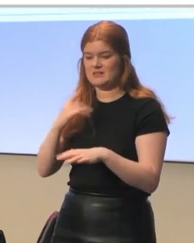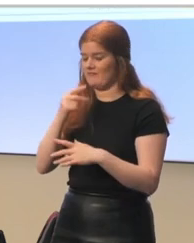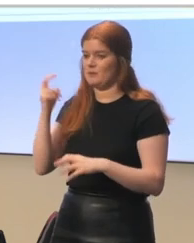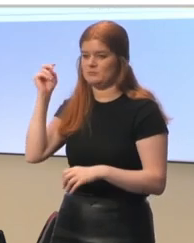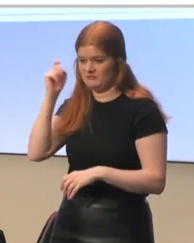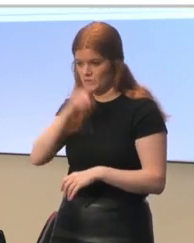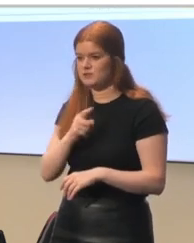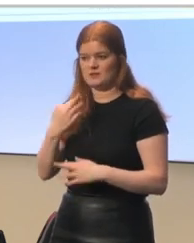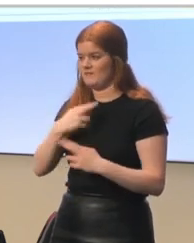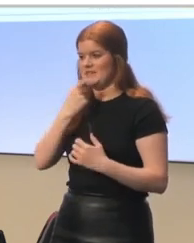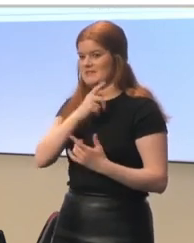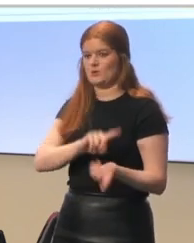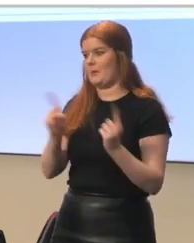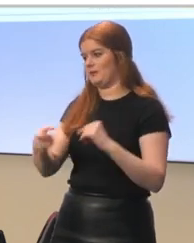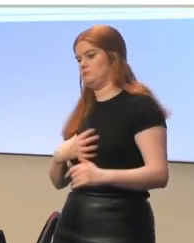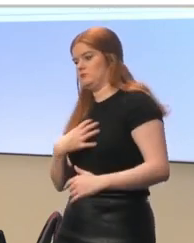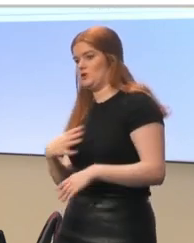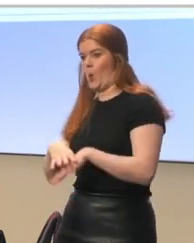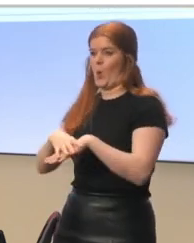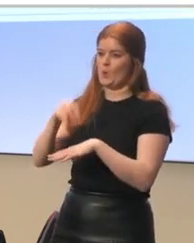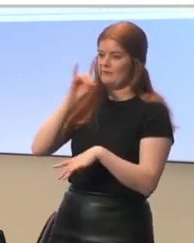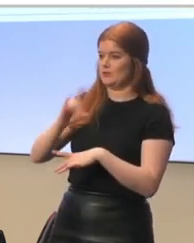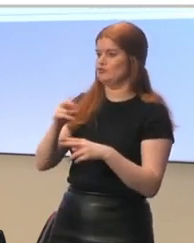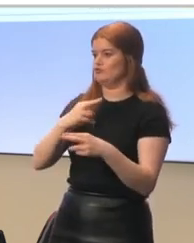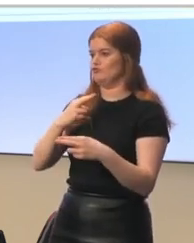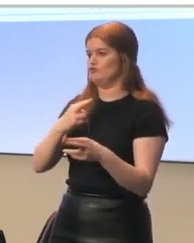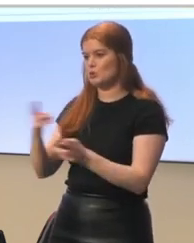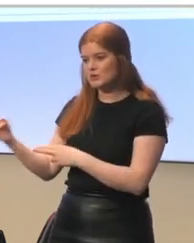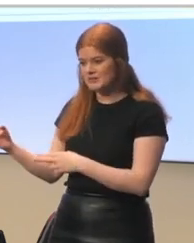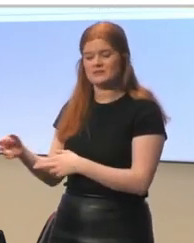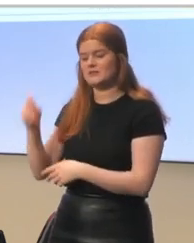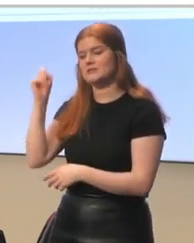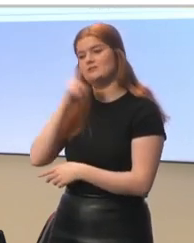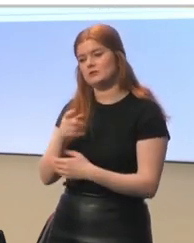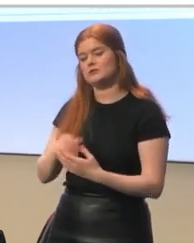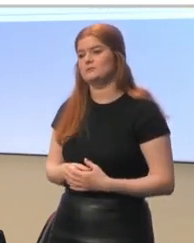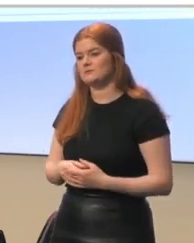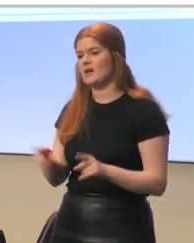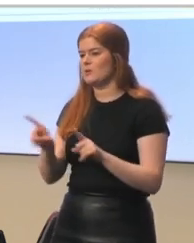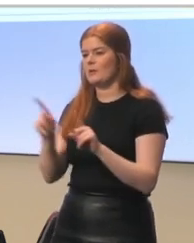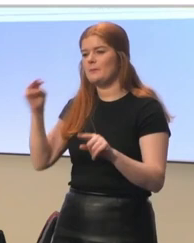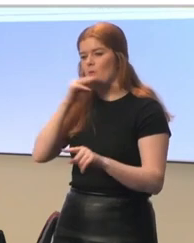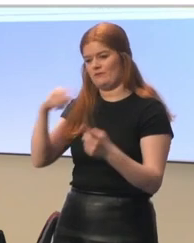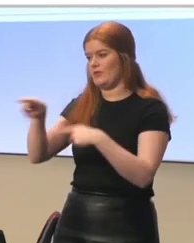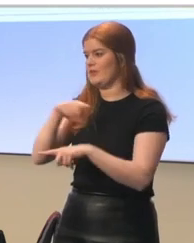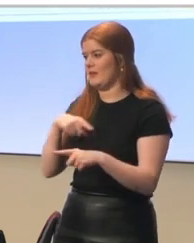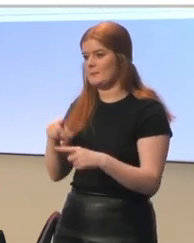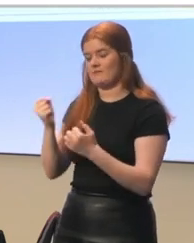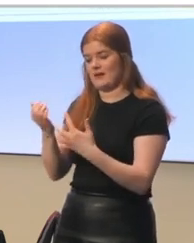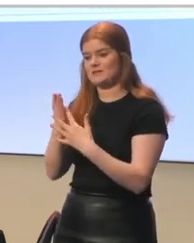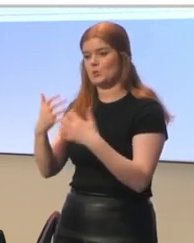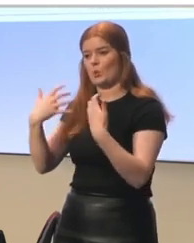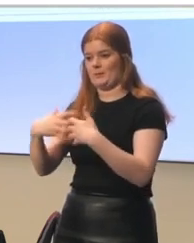adjust again back to the old rhythm and the old routine. It was also important for them to have access and equipment.